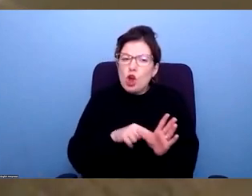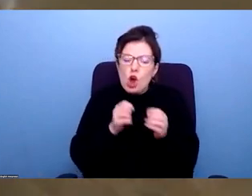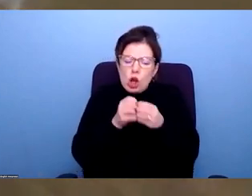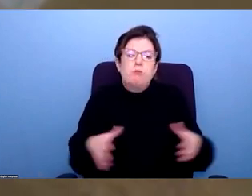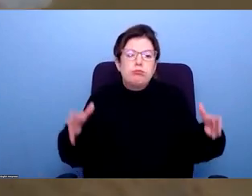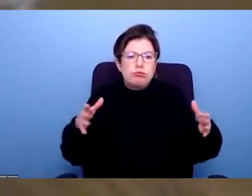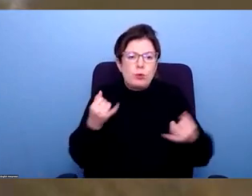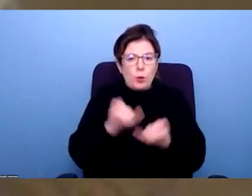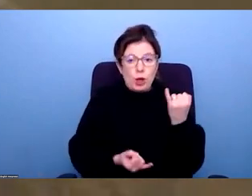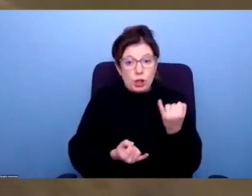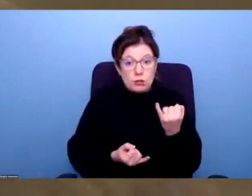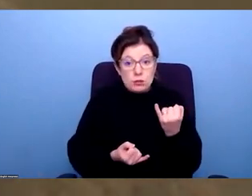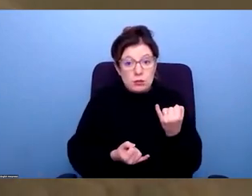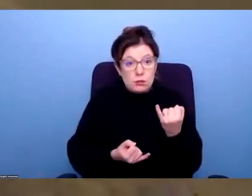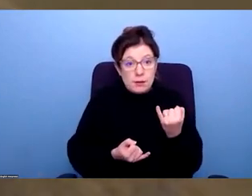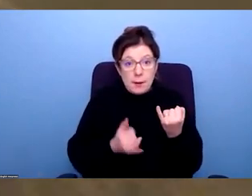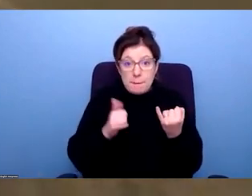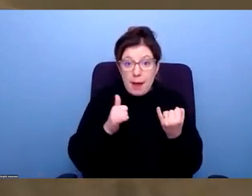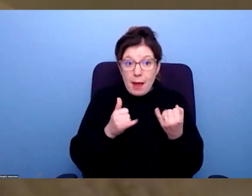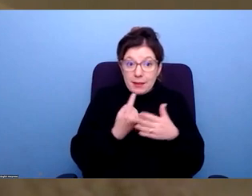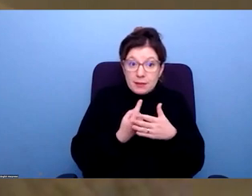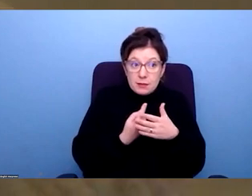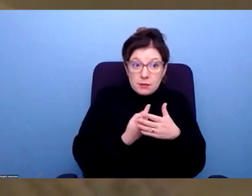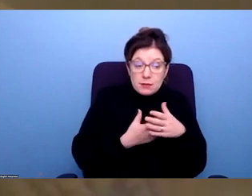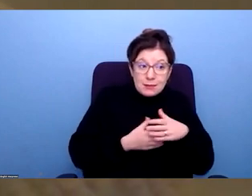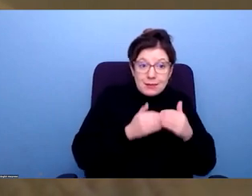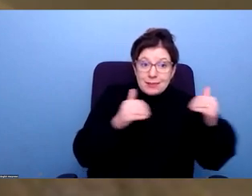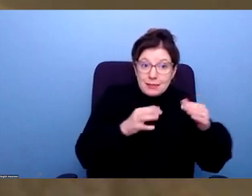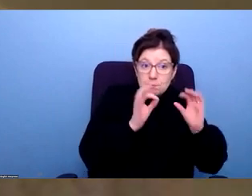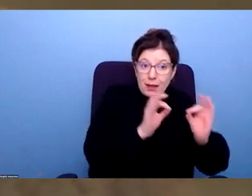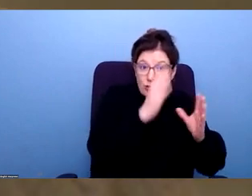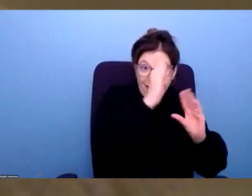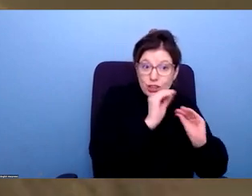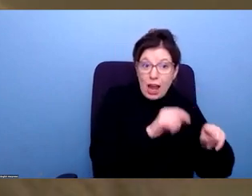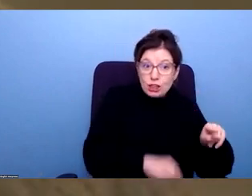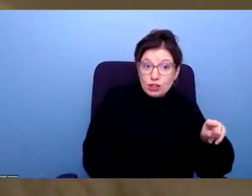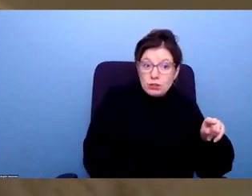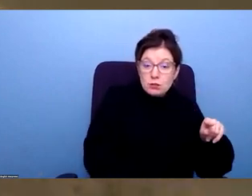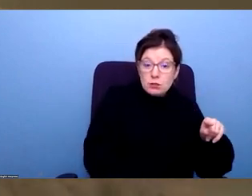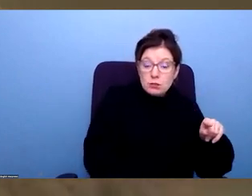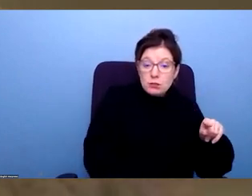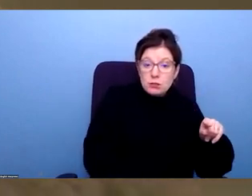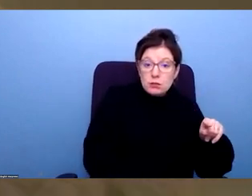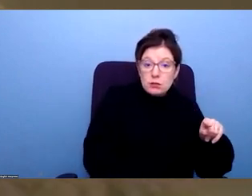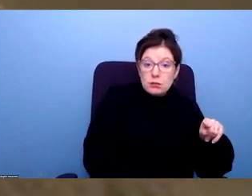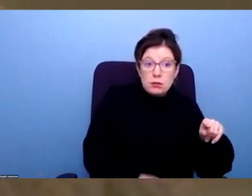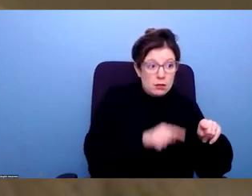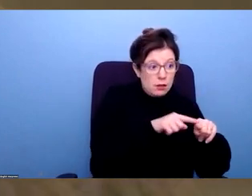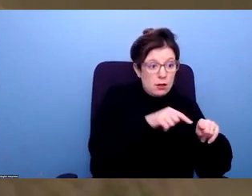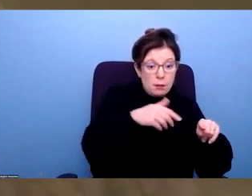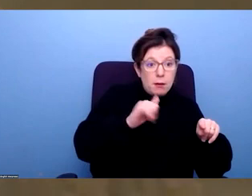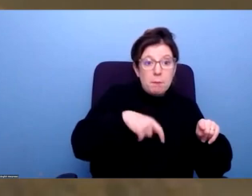hit? Is it actually a legacy of segregated education? And how difficult it is to get into higher education specifically